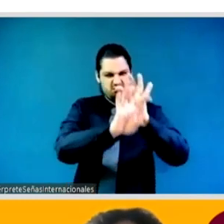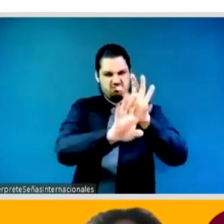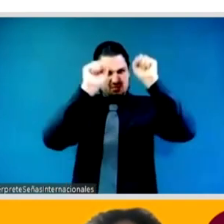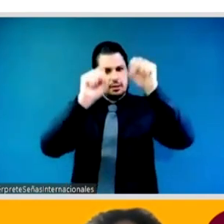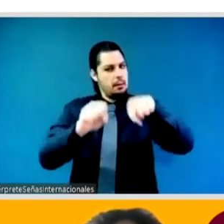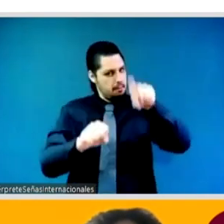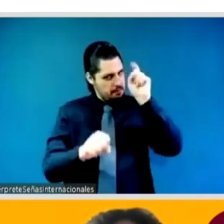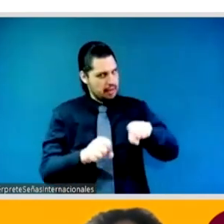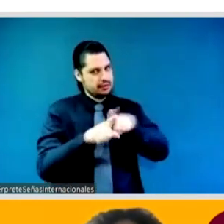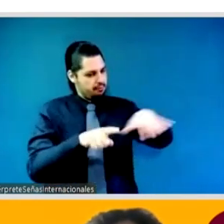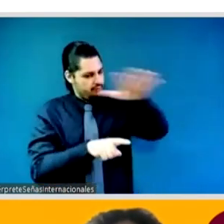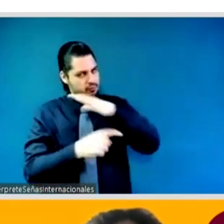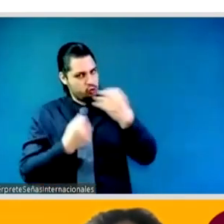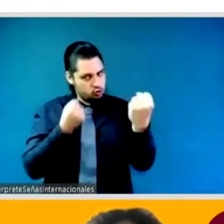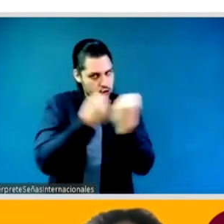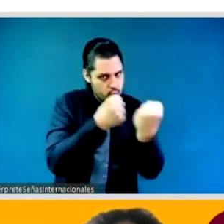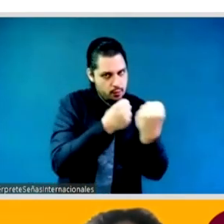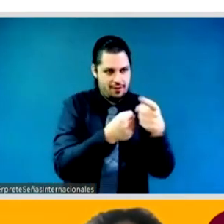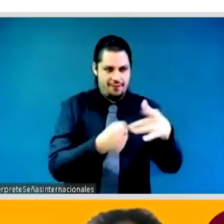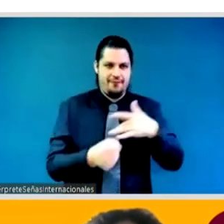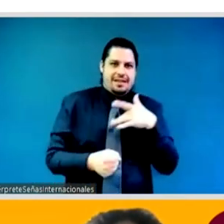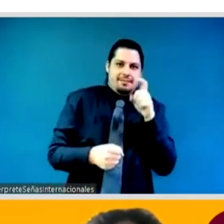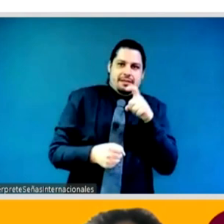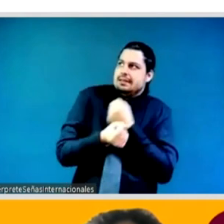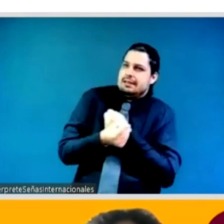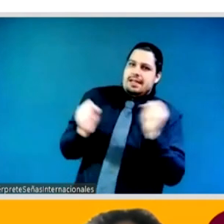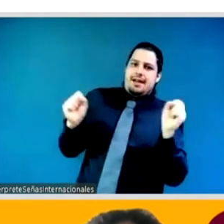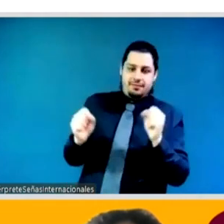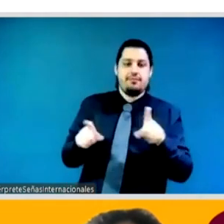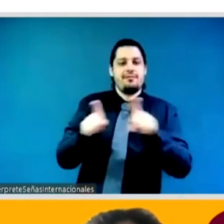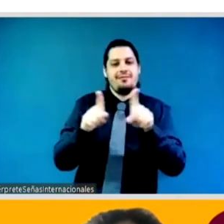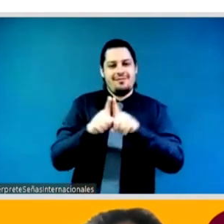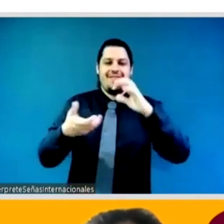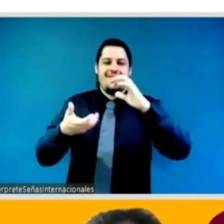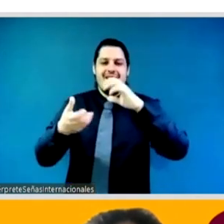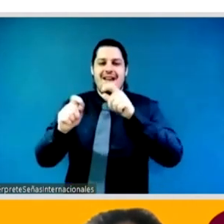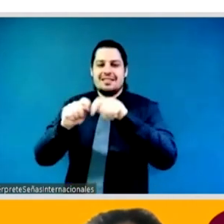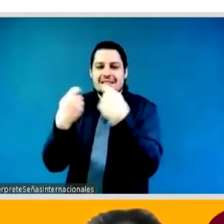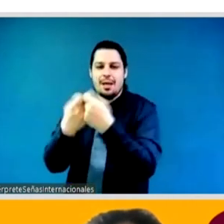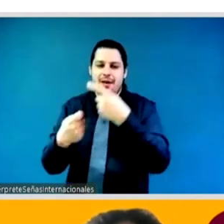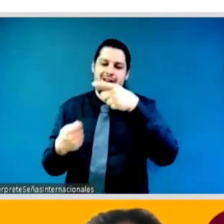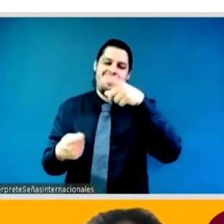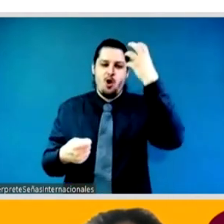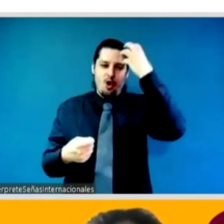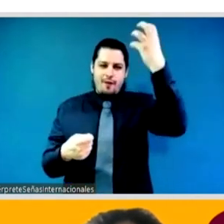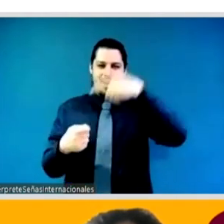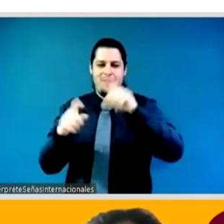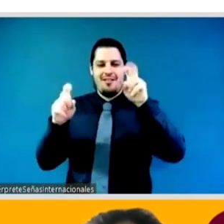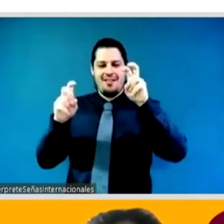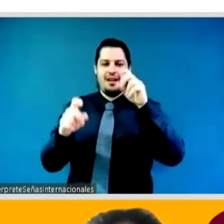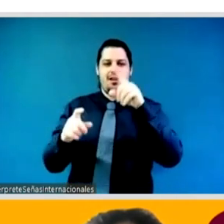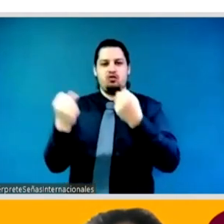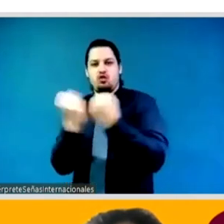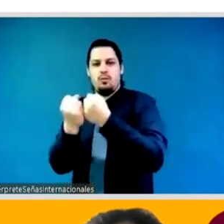rights institutions the un regional organizations international civil society organizations the media can